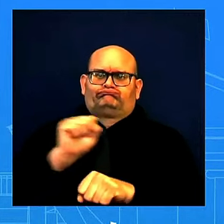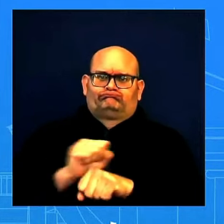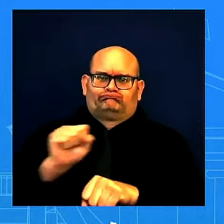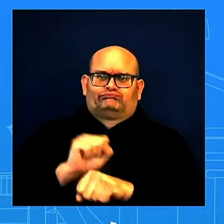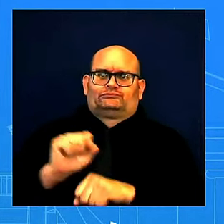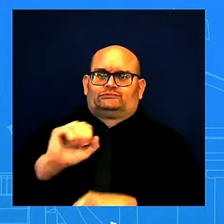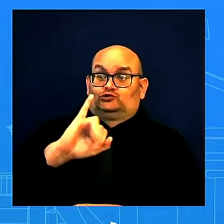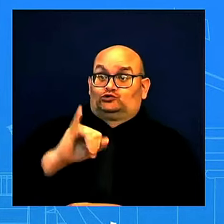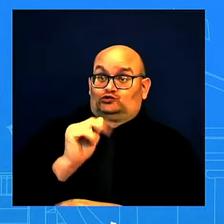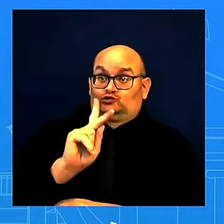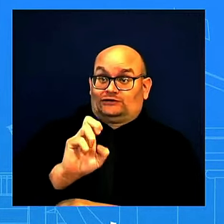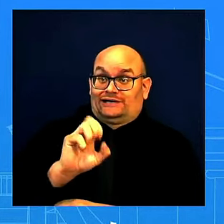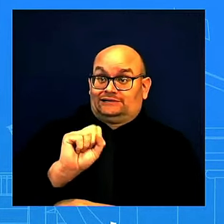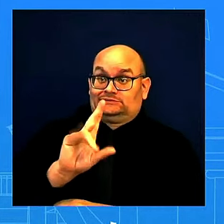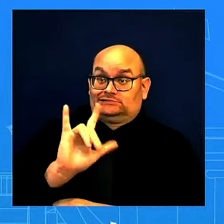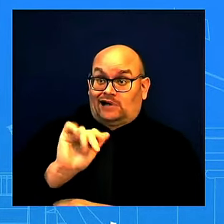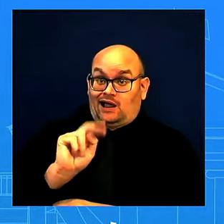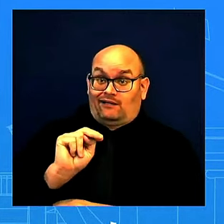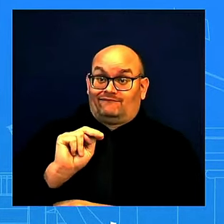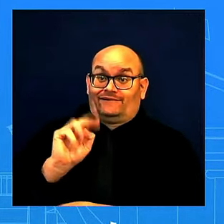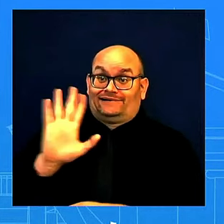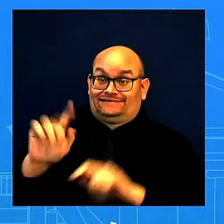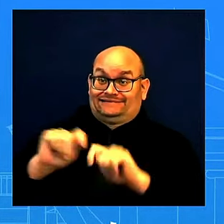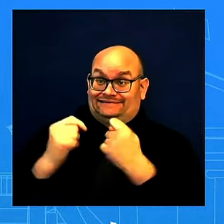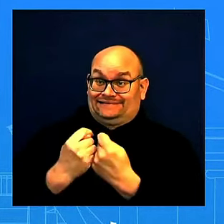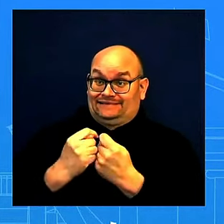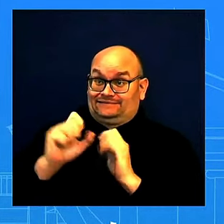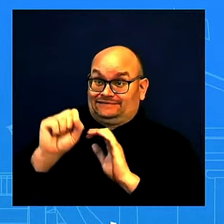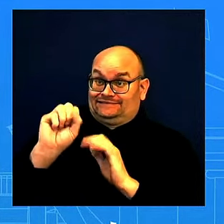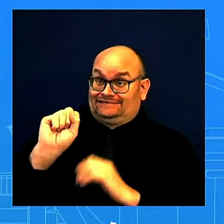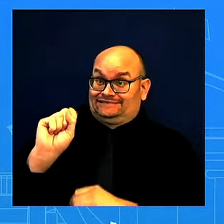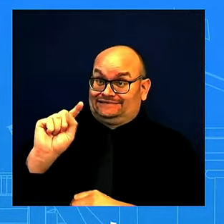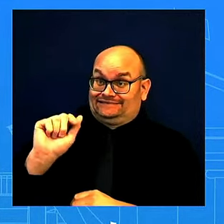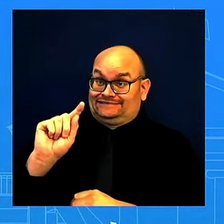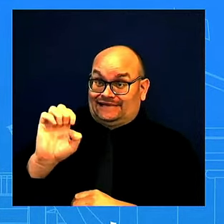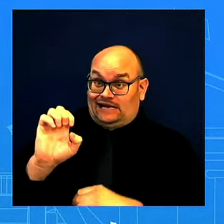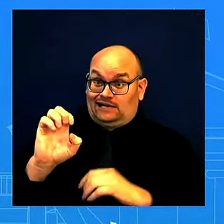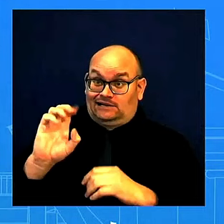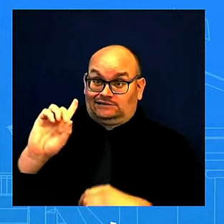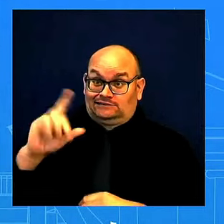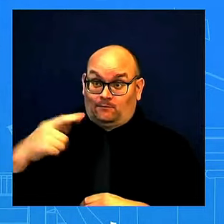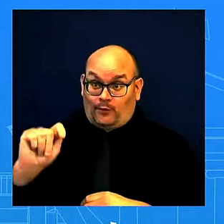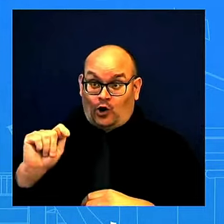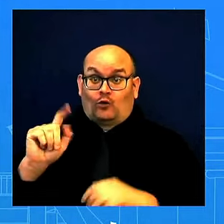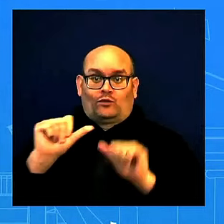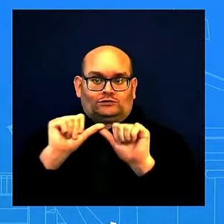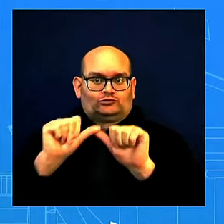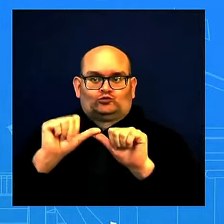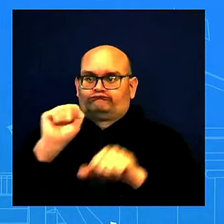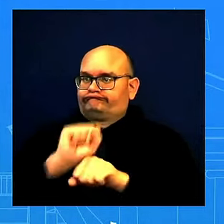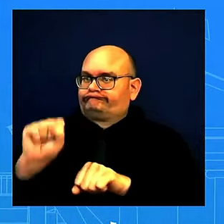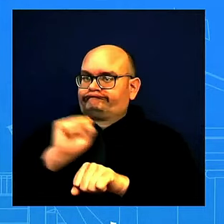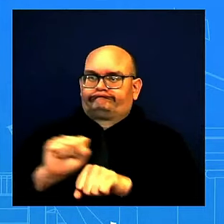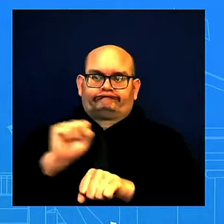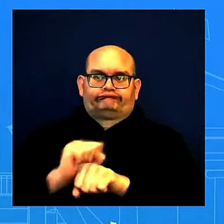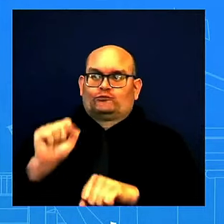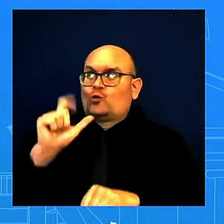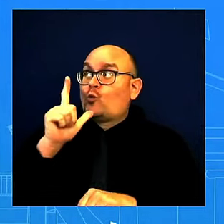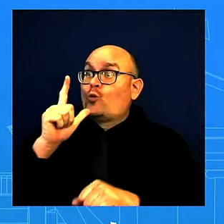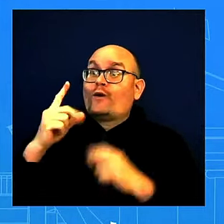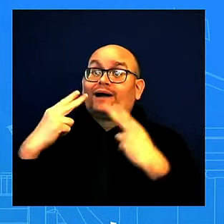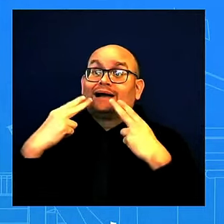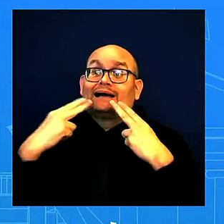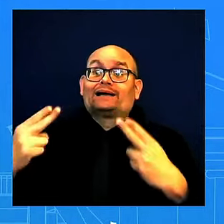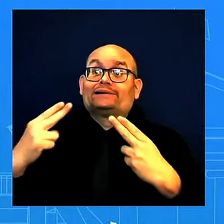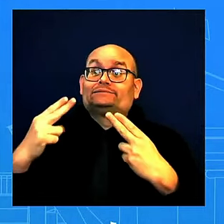everything that we can to bring home innocent Americans, wrongfully detained Americans. And continues to be a priority for this administration.